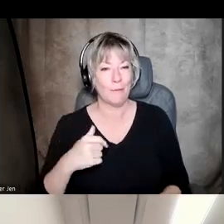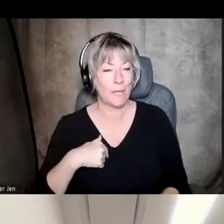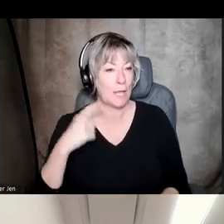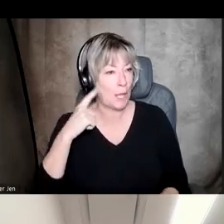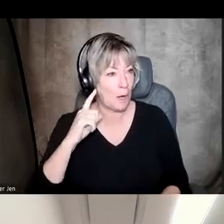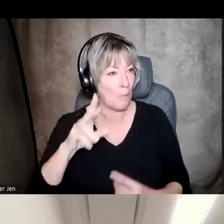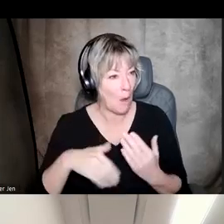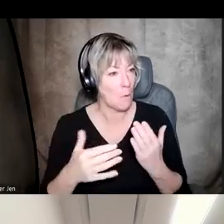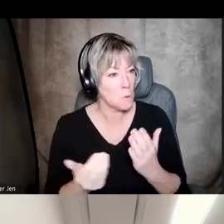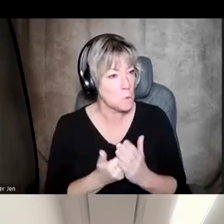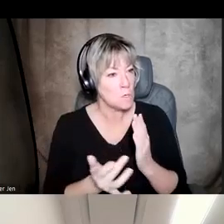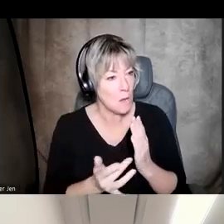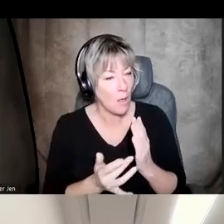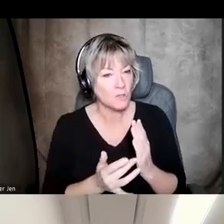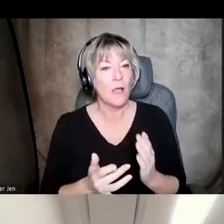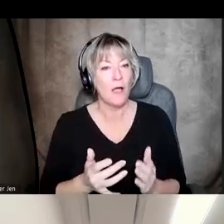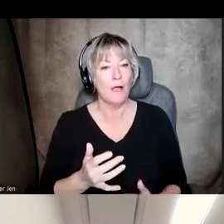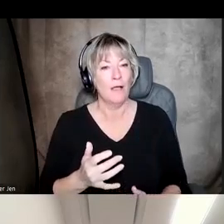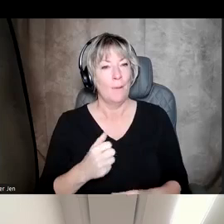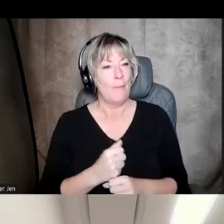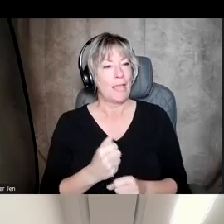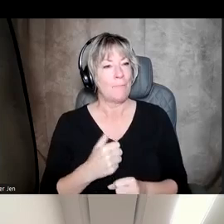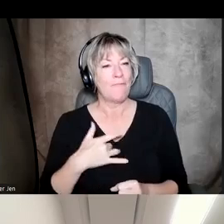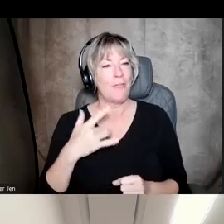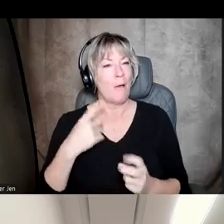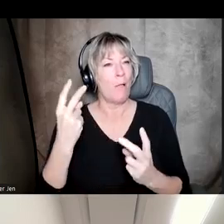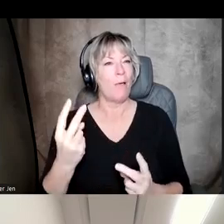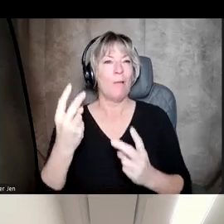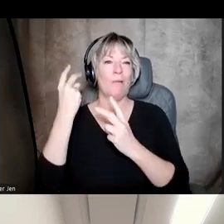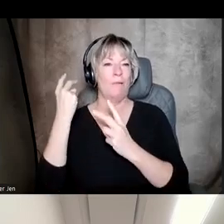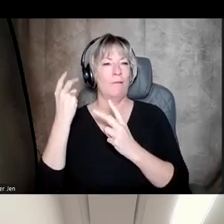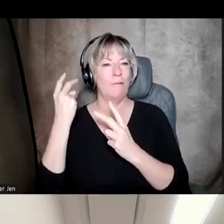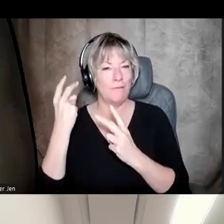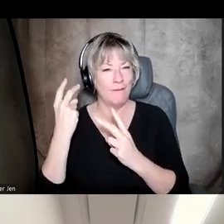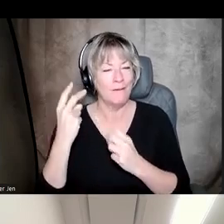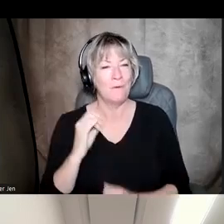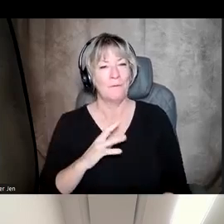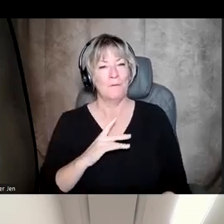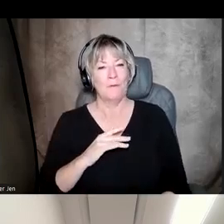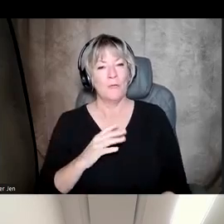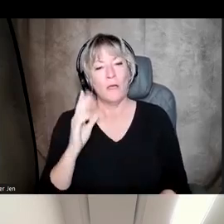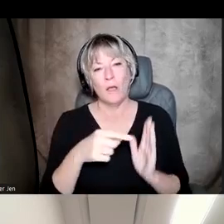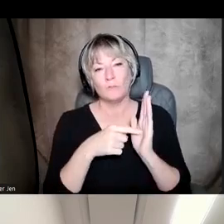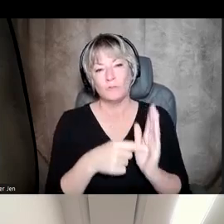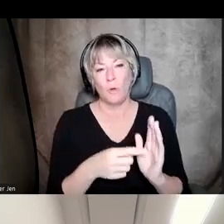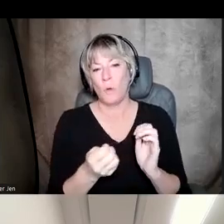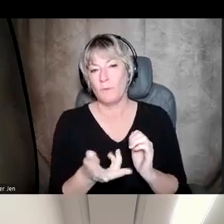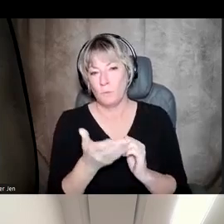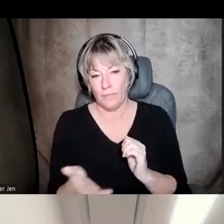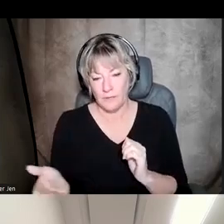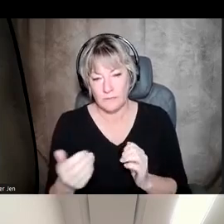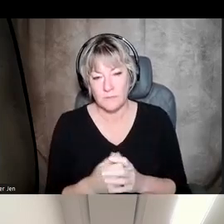is making you a little nostalgic for the past, I'm going to show you a couple of things.